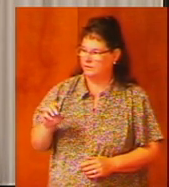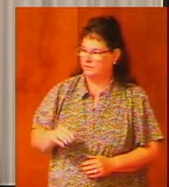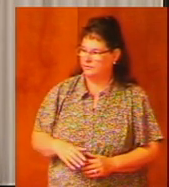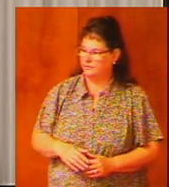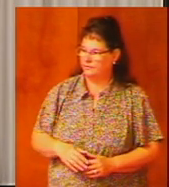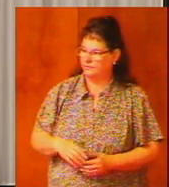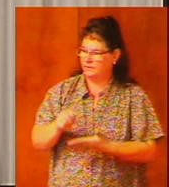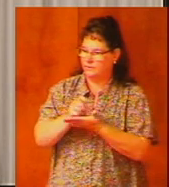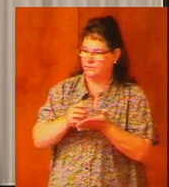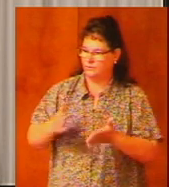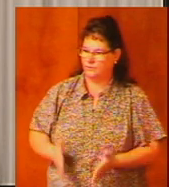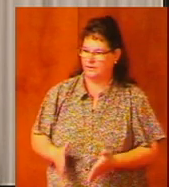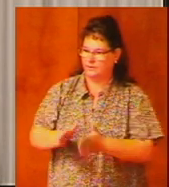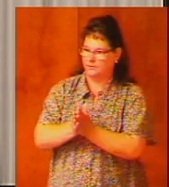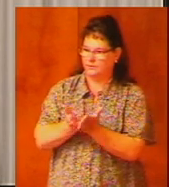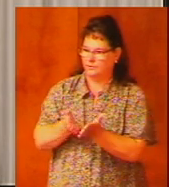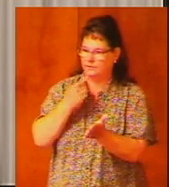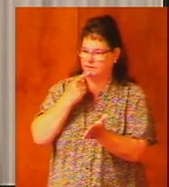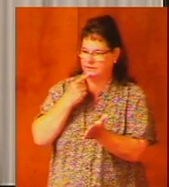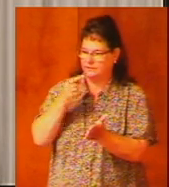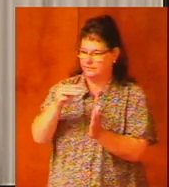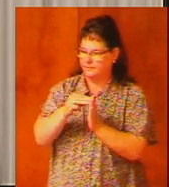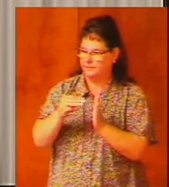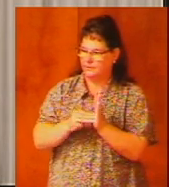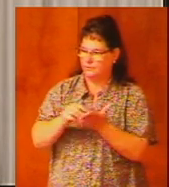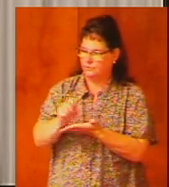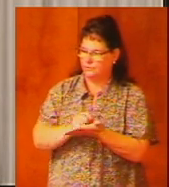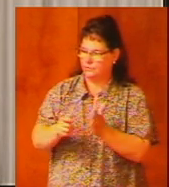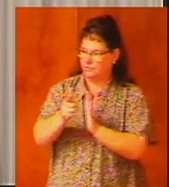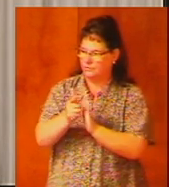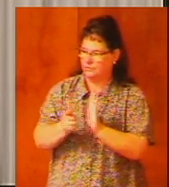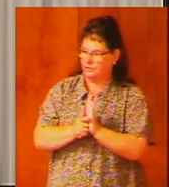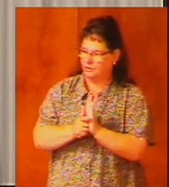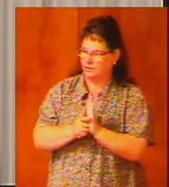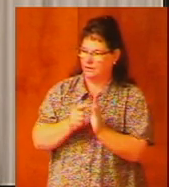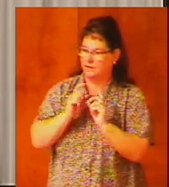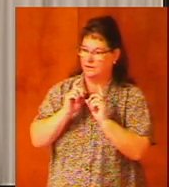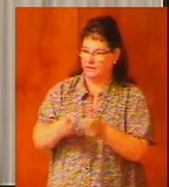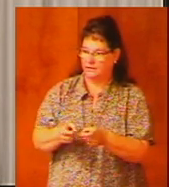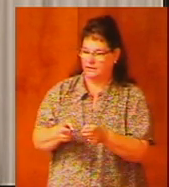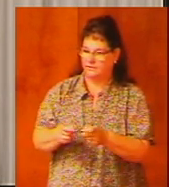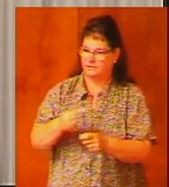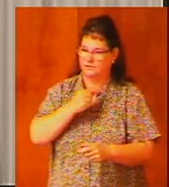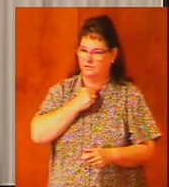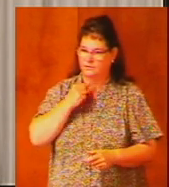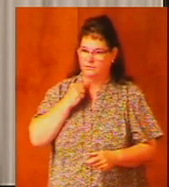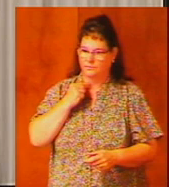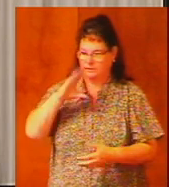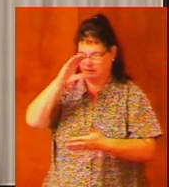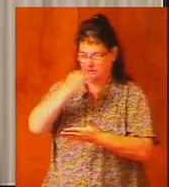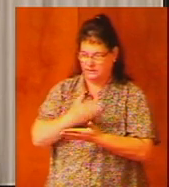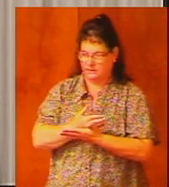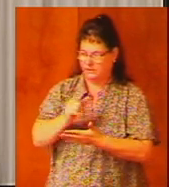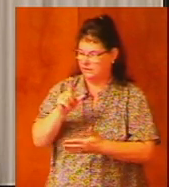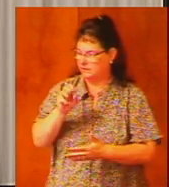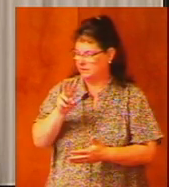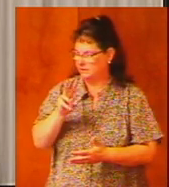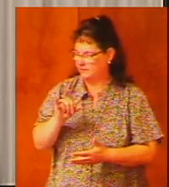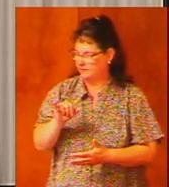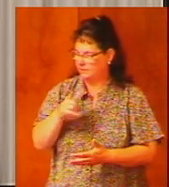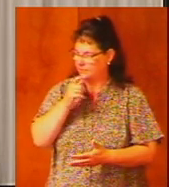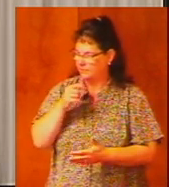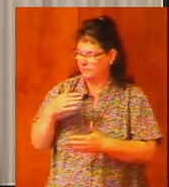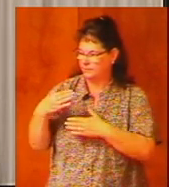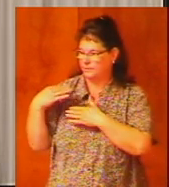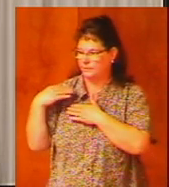the writer of the book says so Moses wrote this law and delivered it to the priests the sons of Levi who